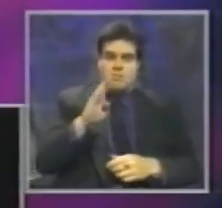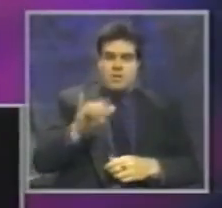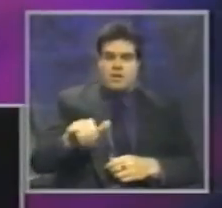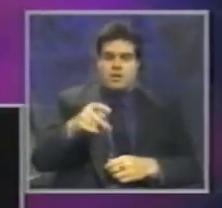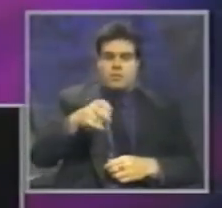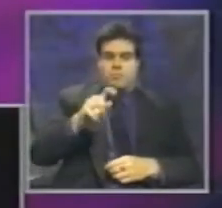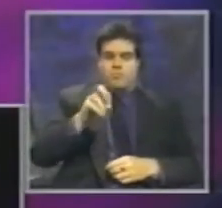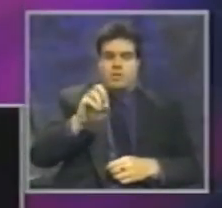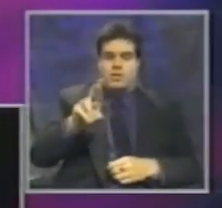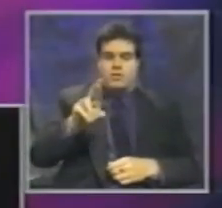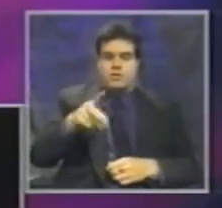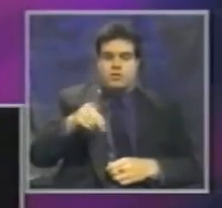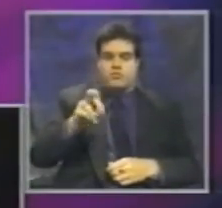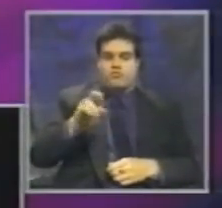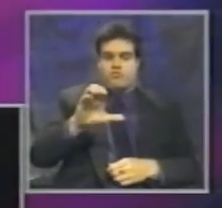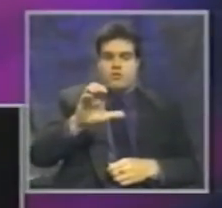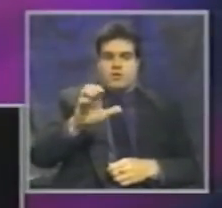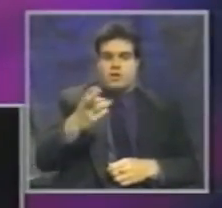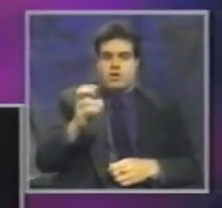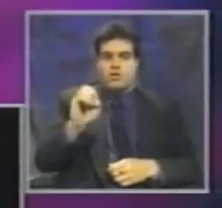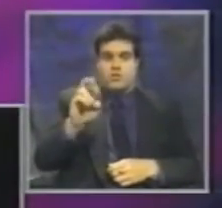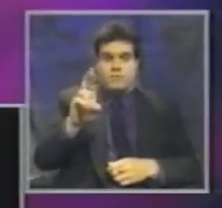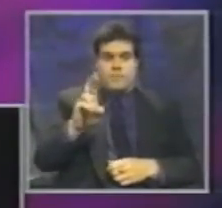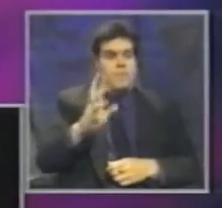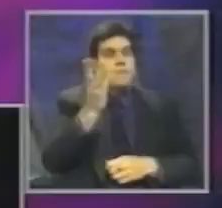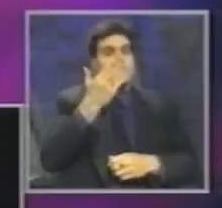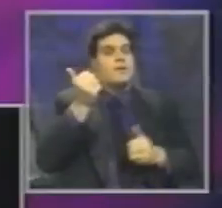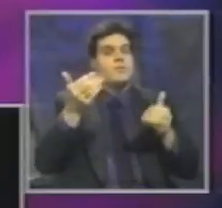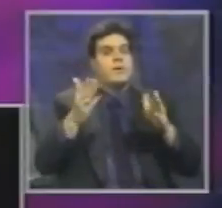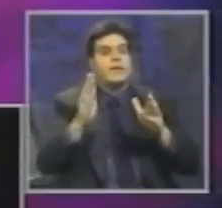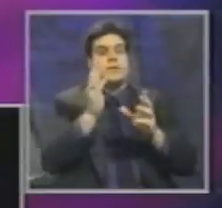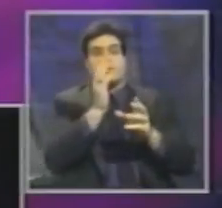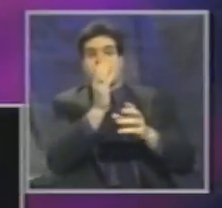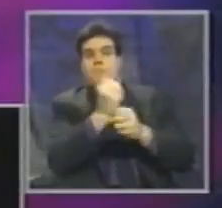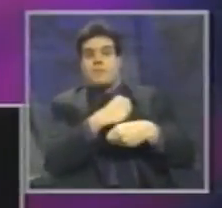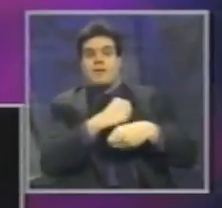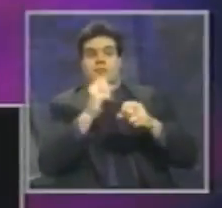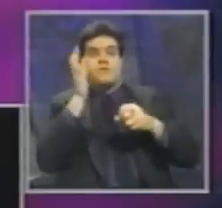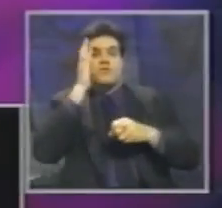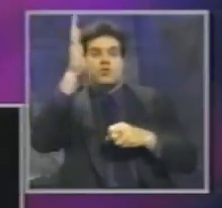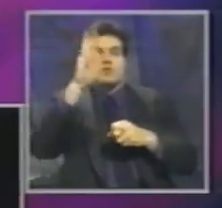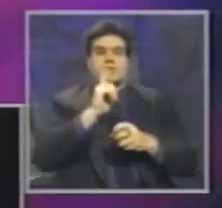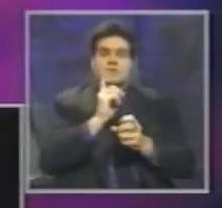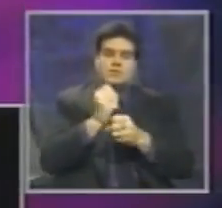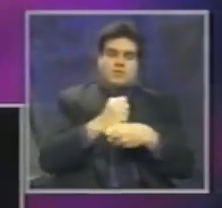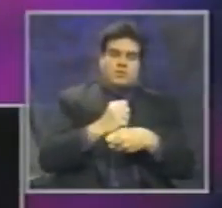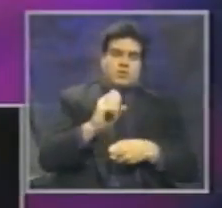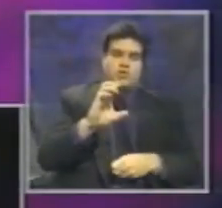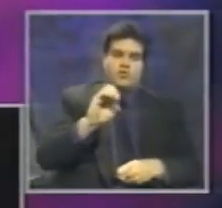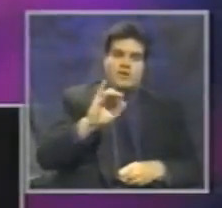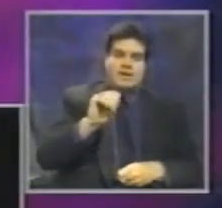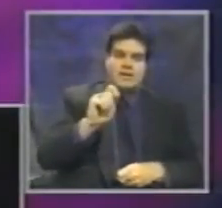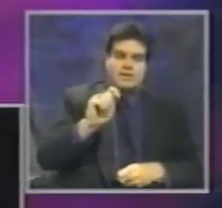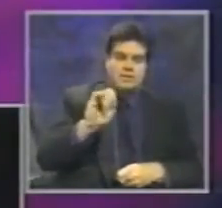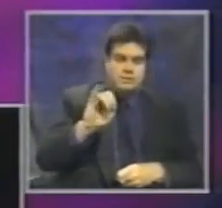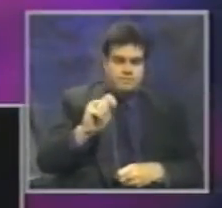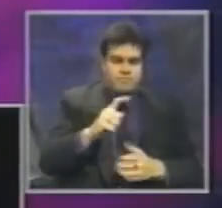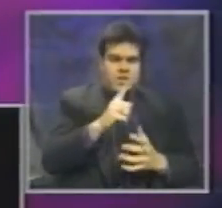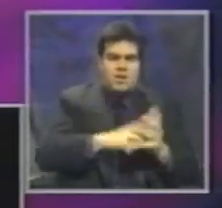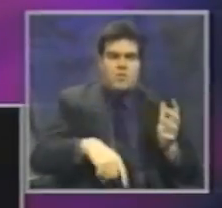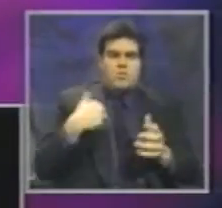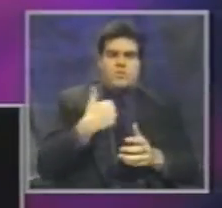predict the future is to create it. Over a year ago, safe communities was just an idea.